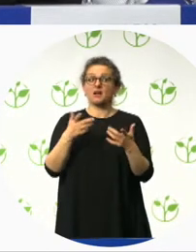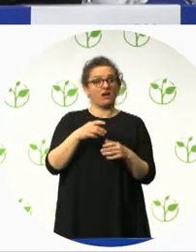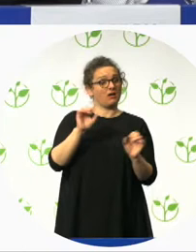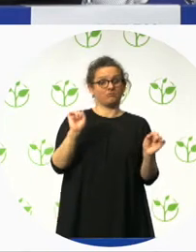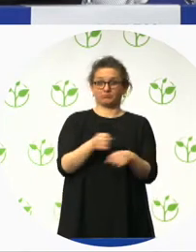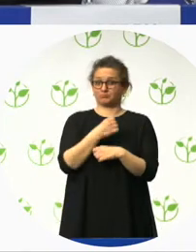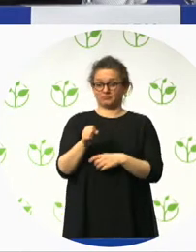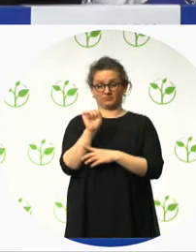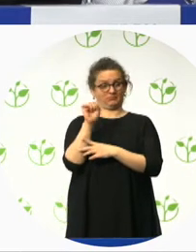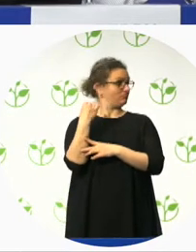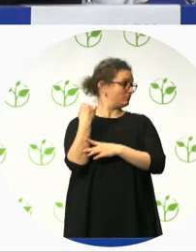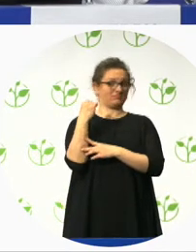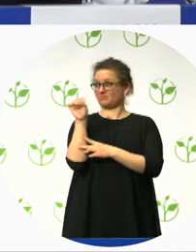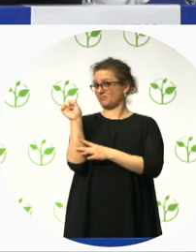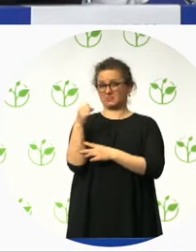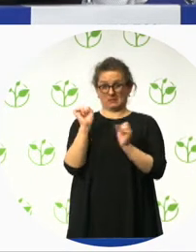occurring at the same time also.